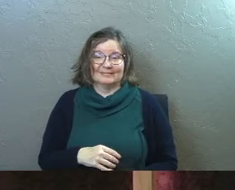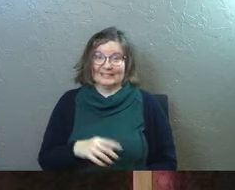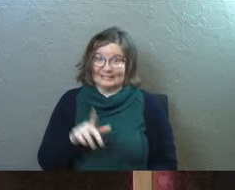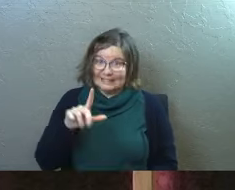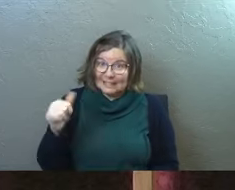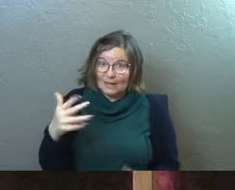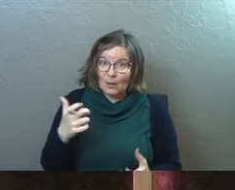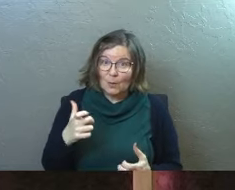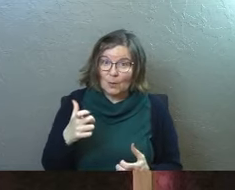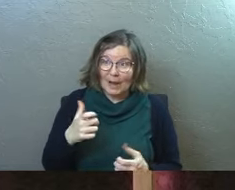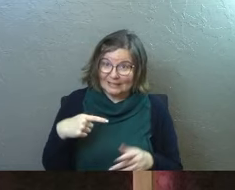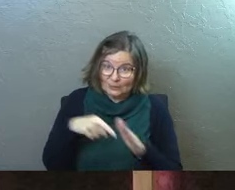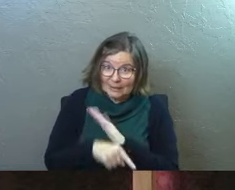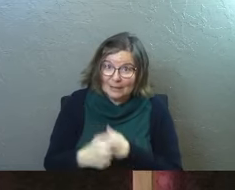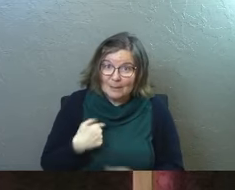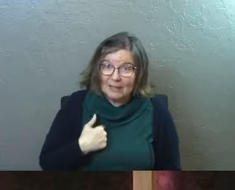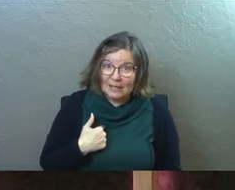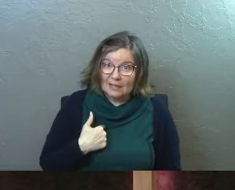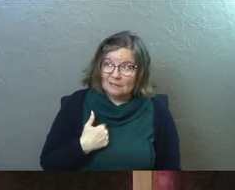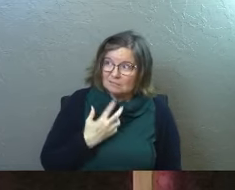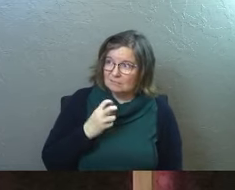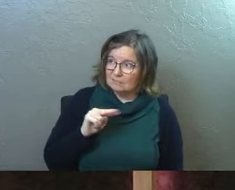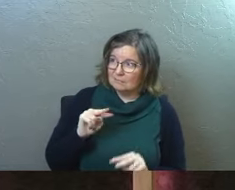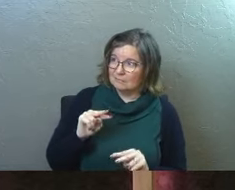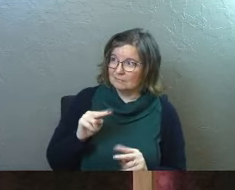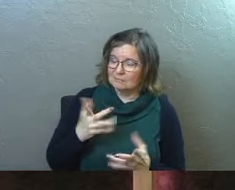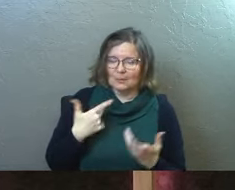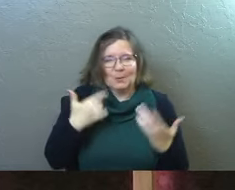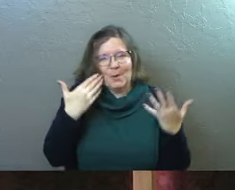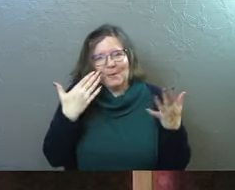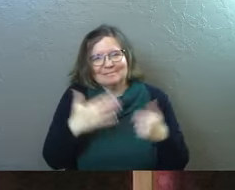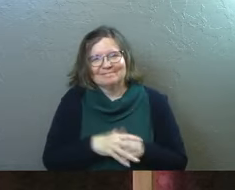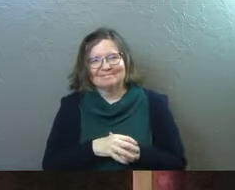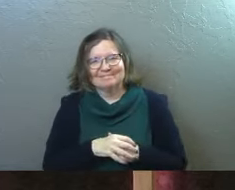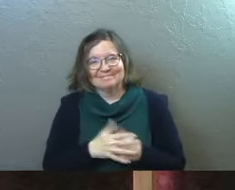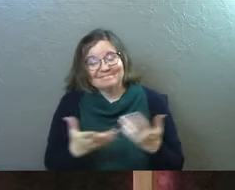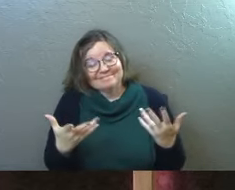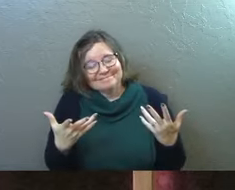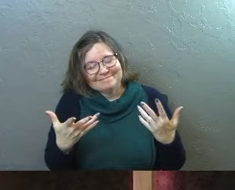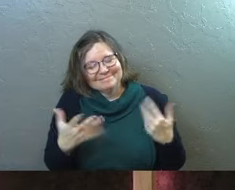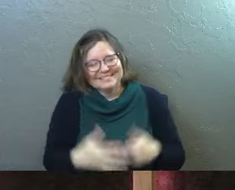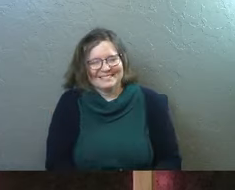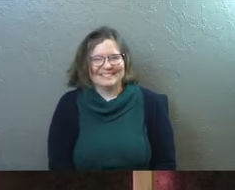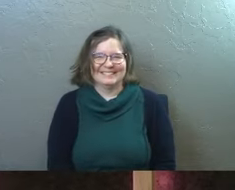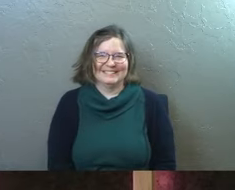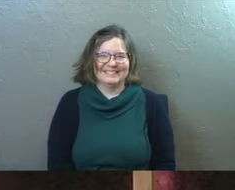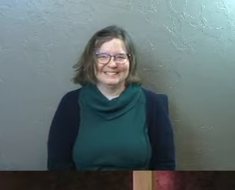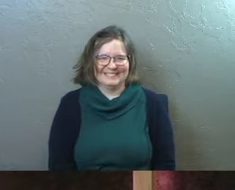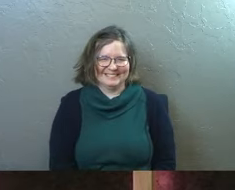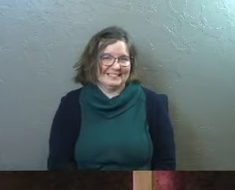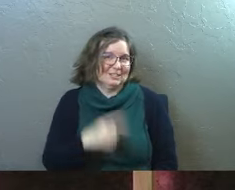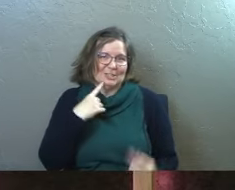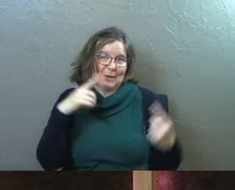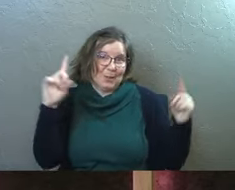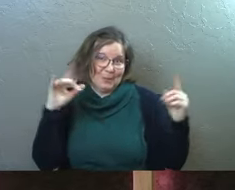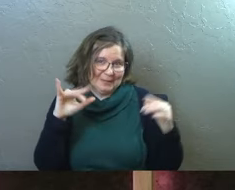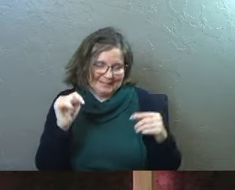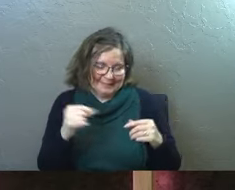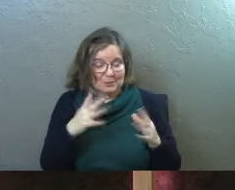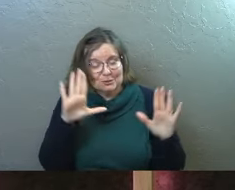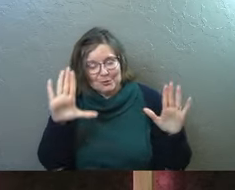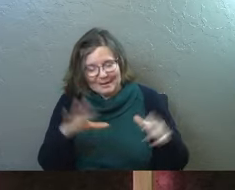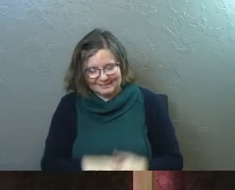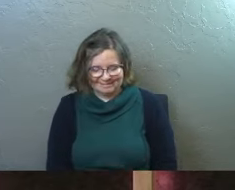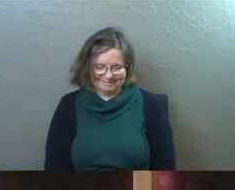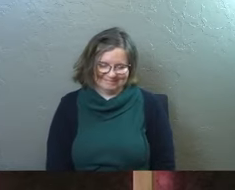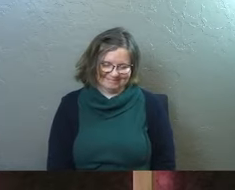Did Linda want to torture and kill me? We still, we don't know. We don't know. She didn't go through with it, which